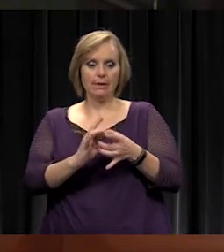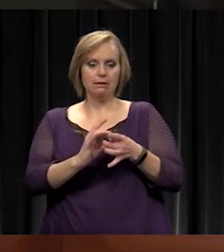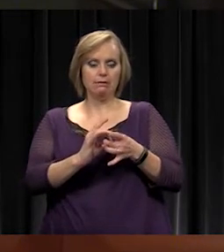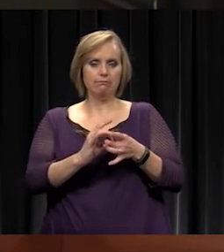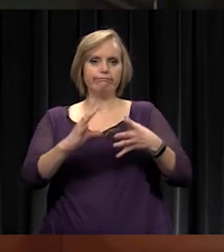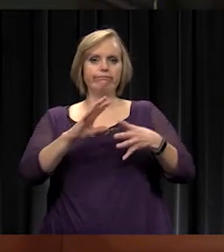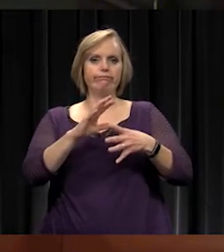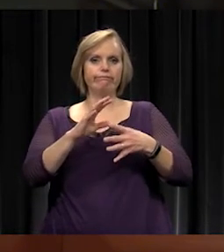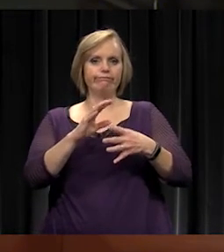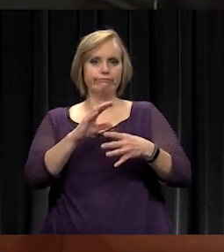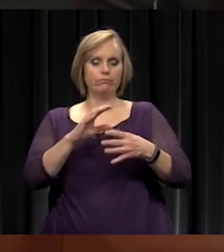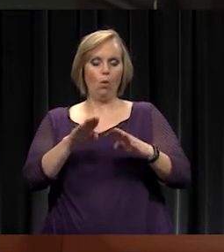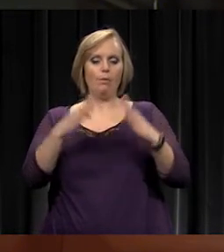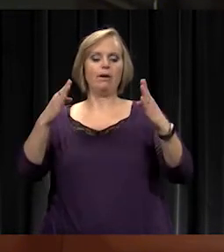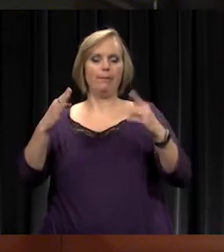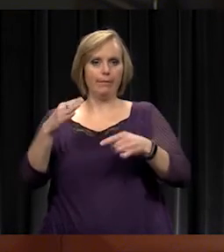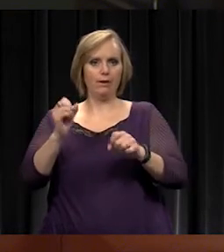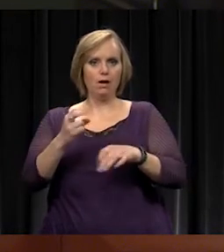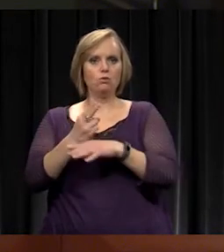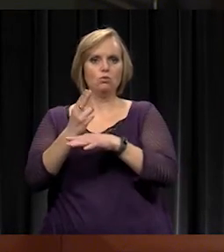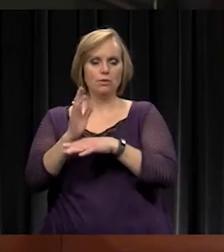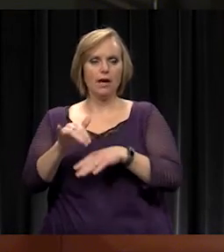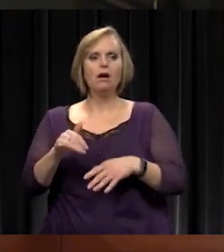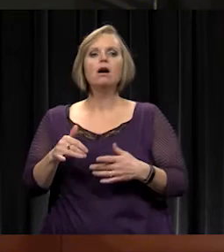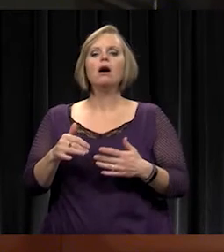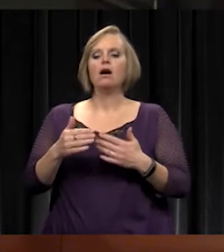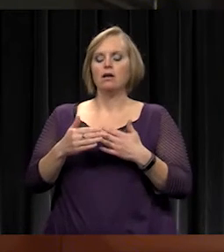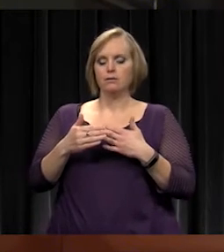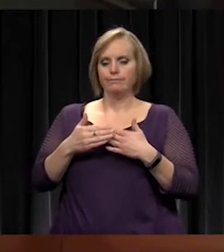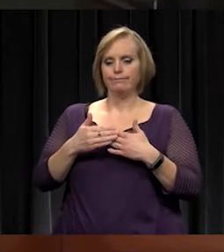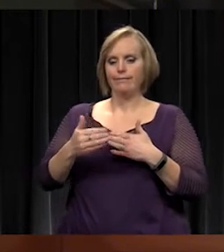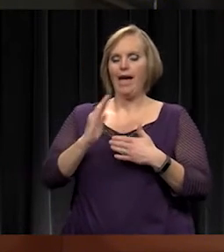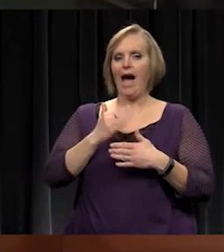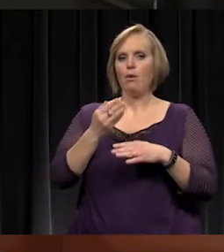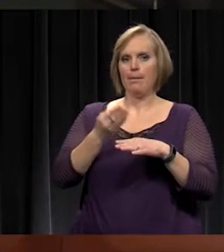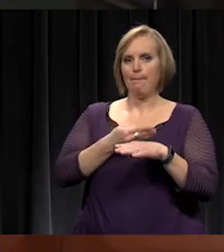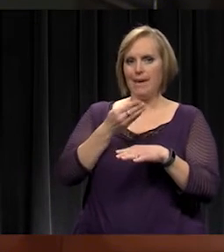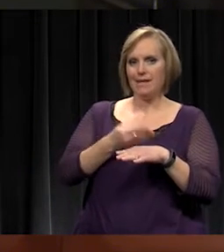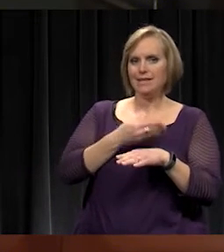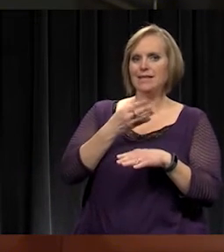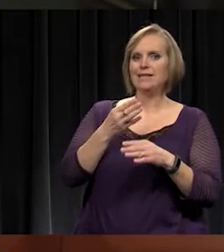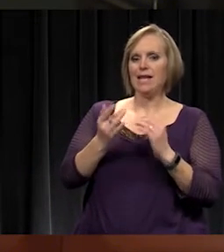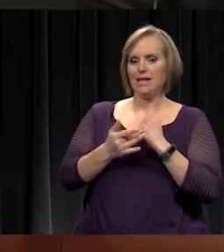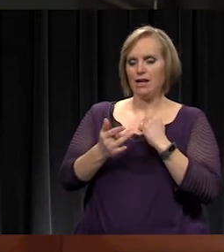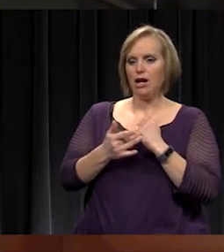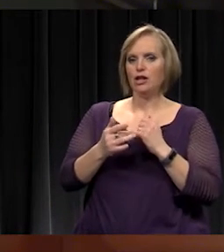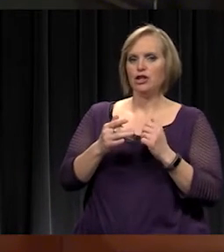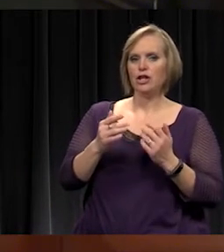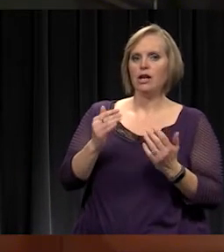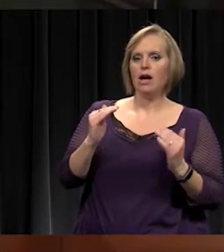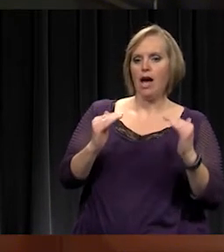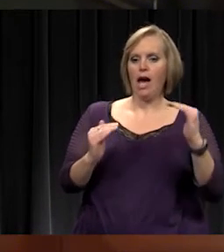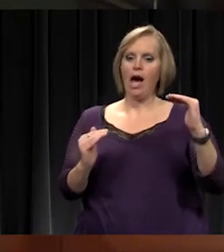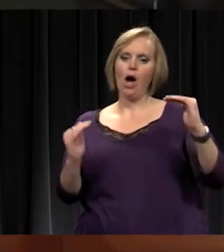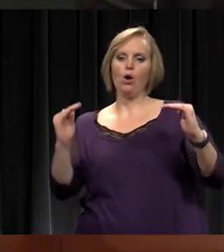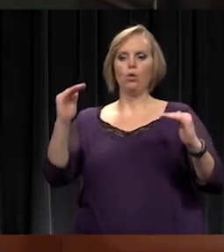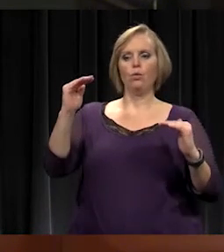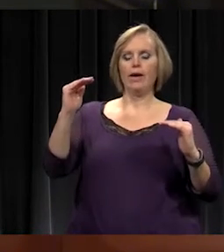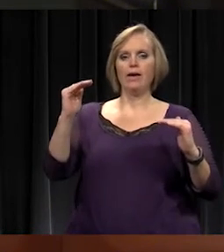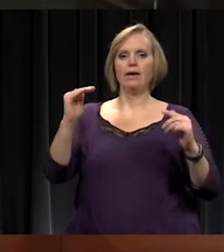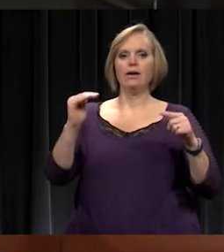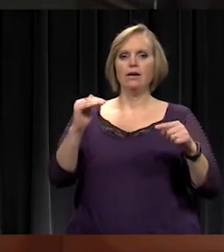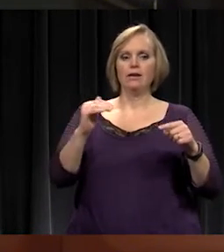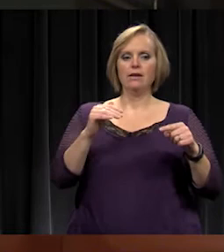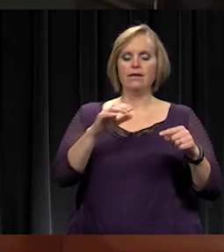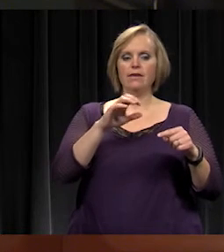be moving forward? Our maintenance and technology needs outweigh the revenue stream and capital outlay. Period? No matter what our philosophy